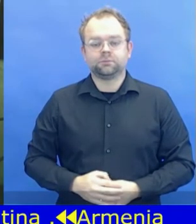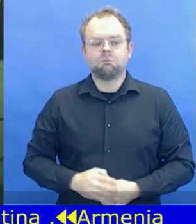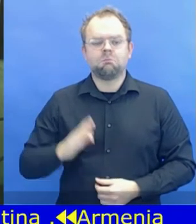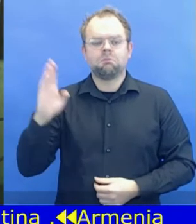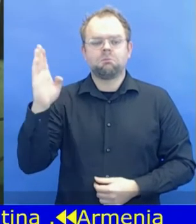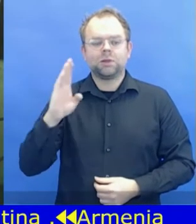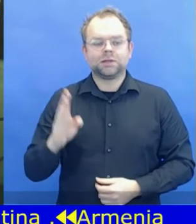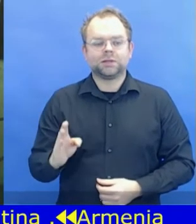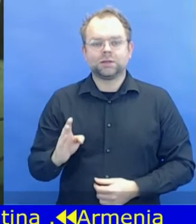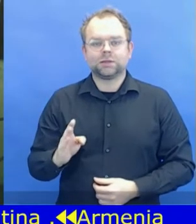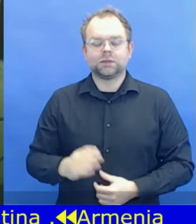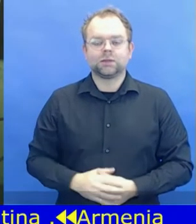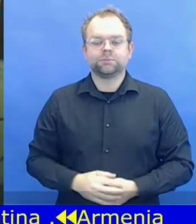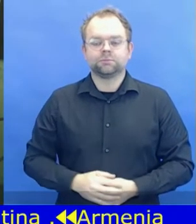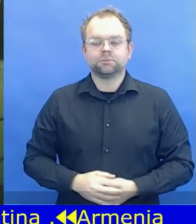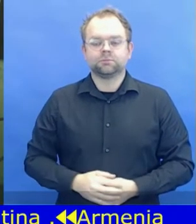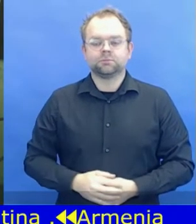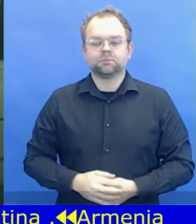Bolivia,